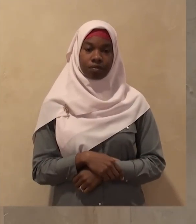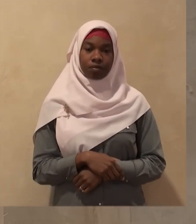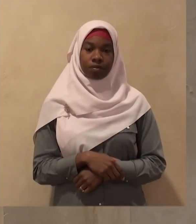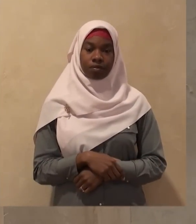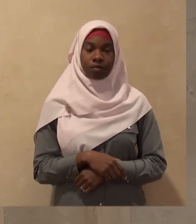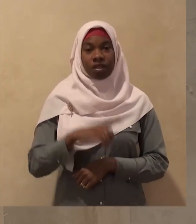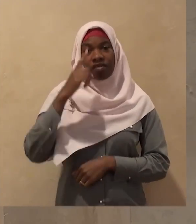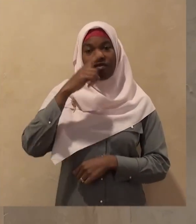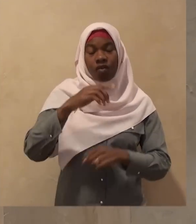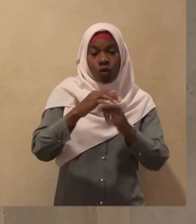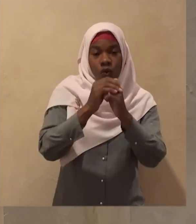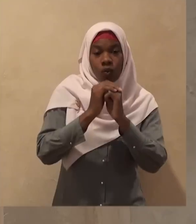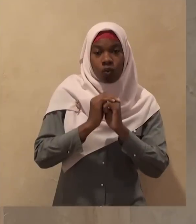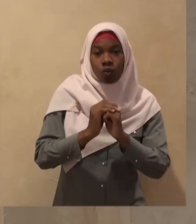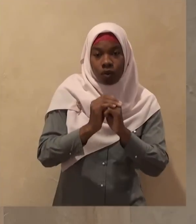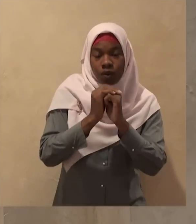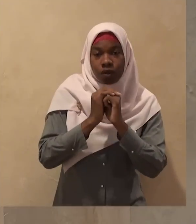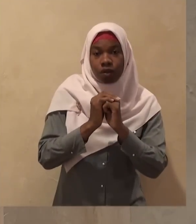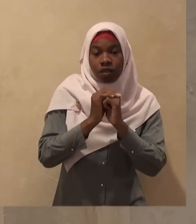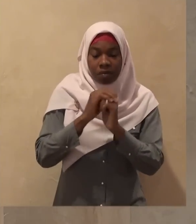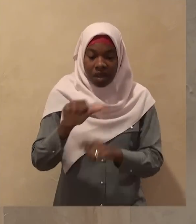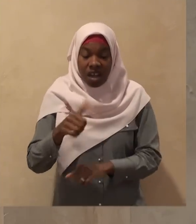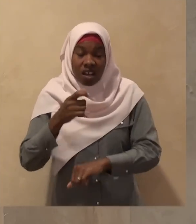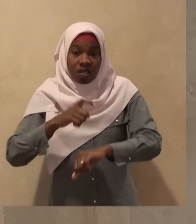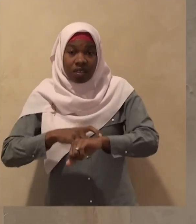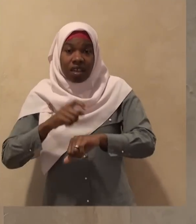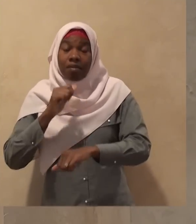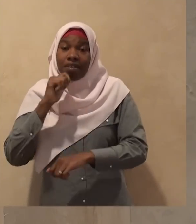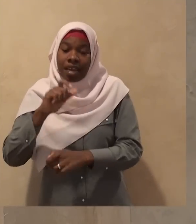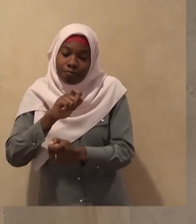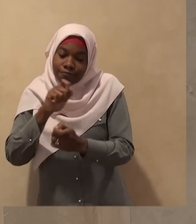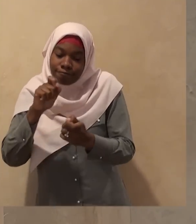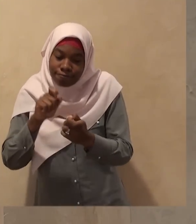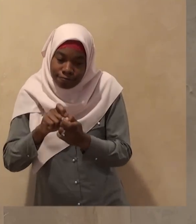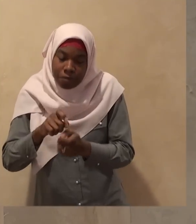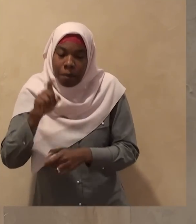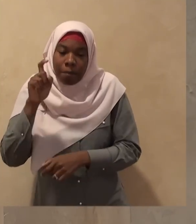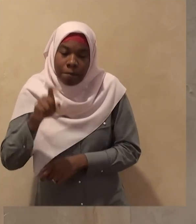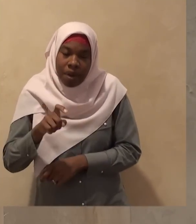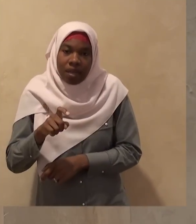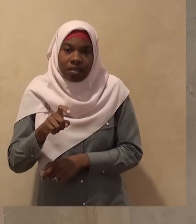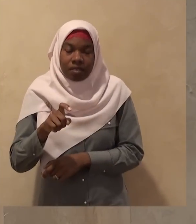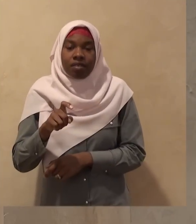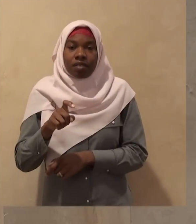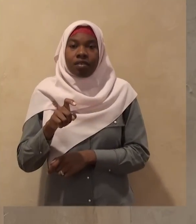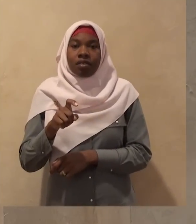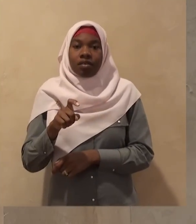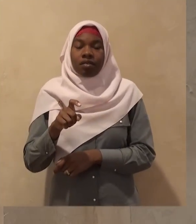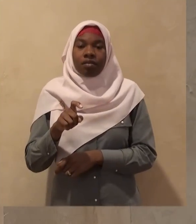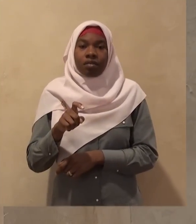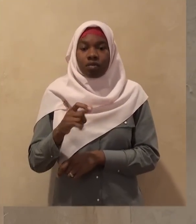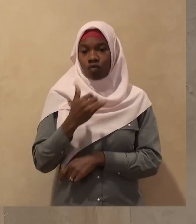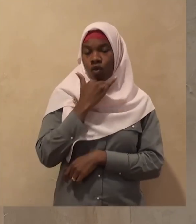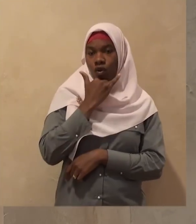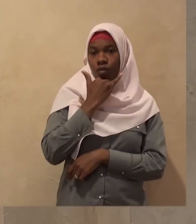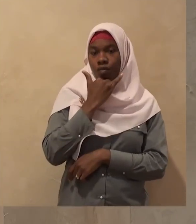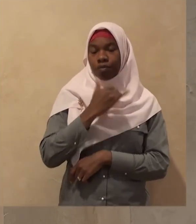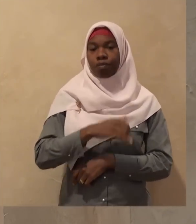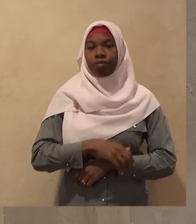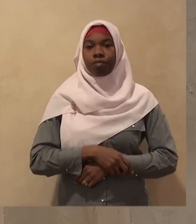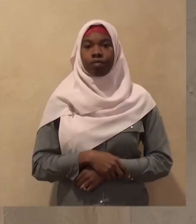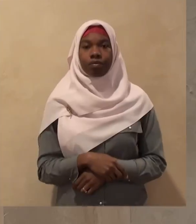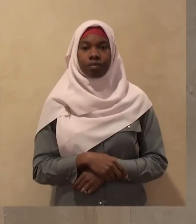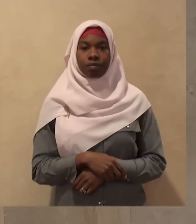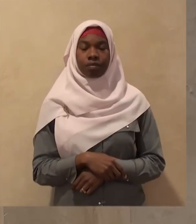that have not been specified by sharia is wrong no time is to be regarded more